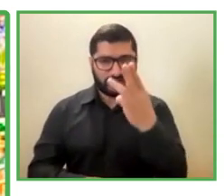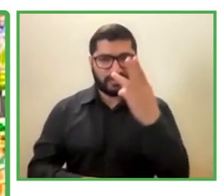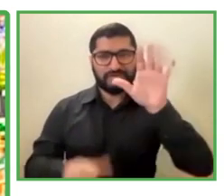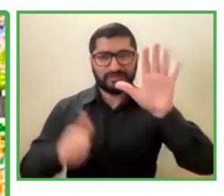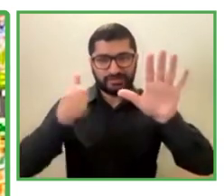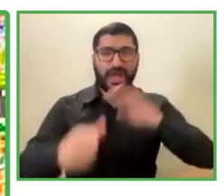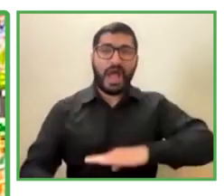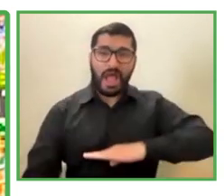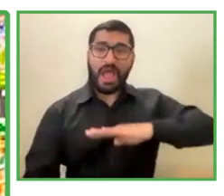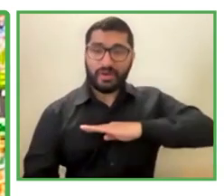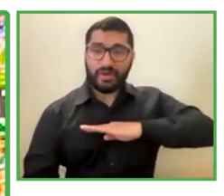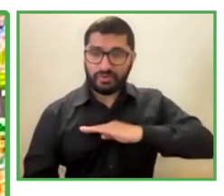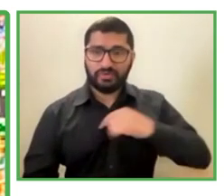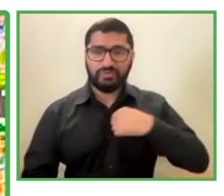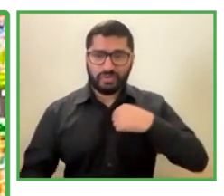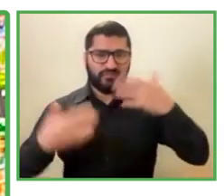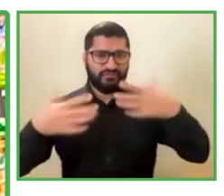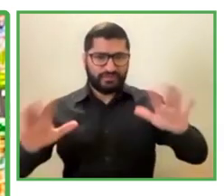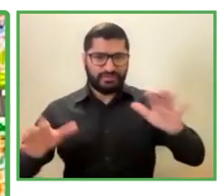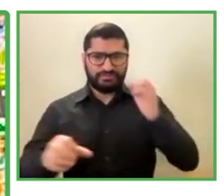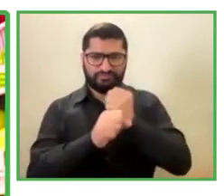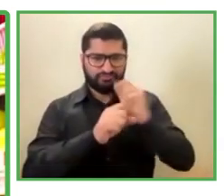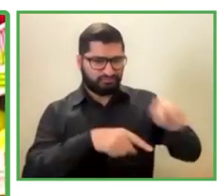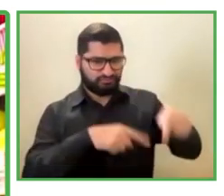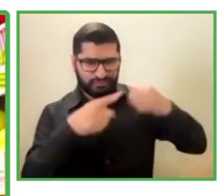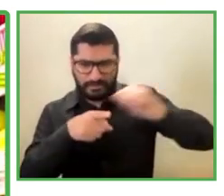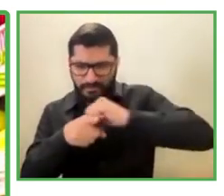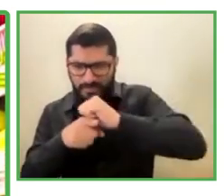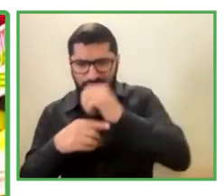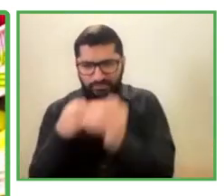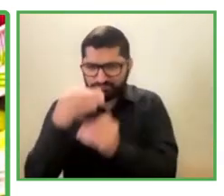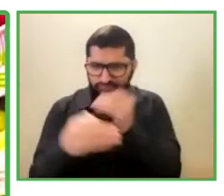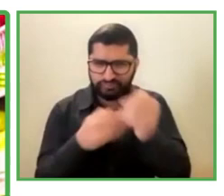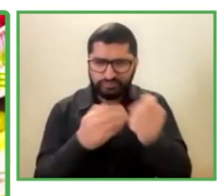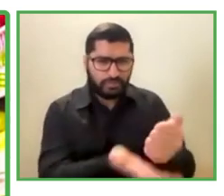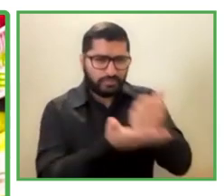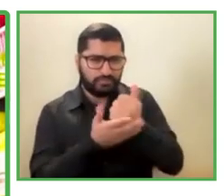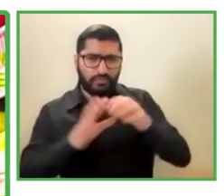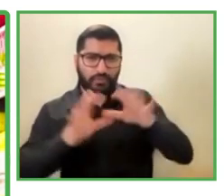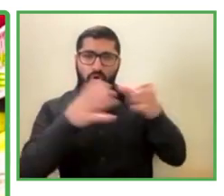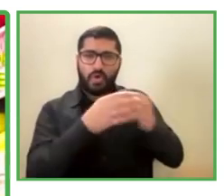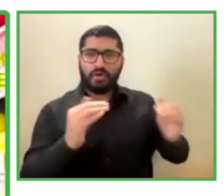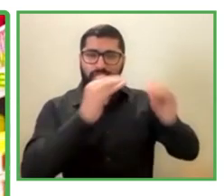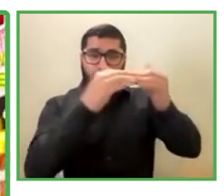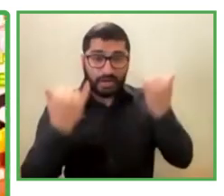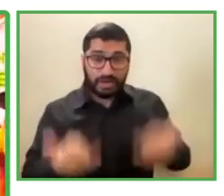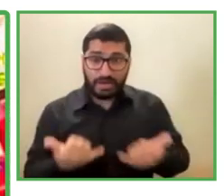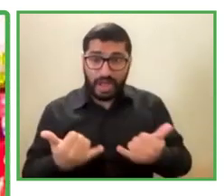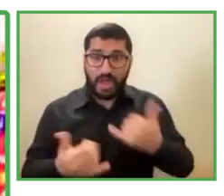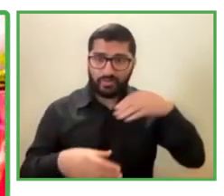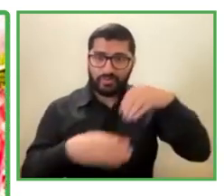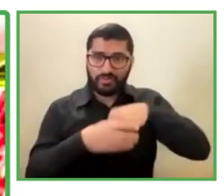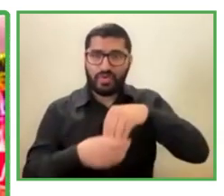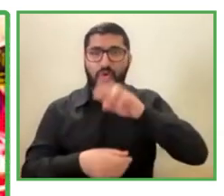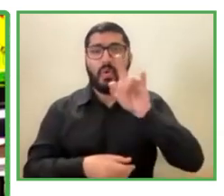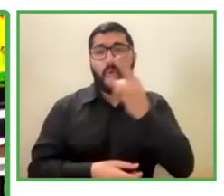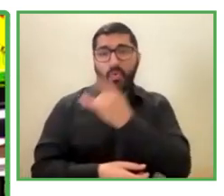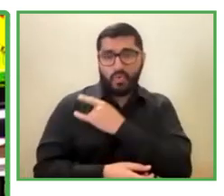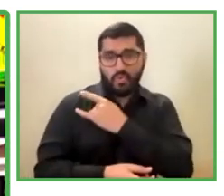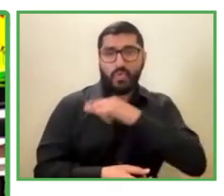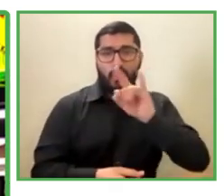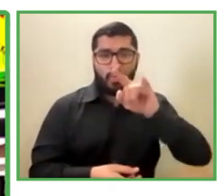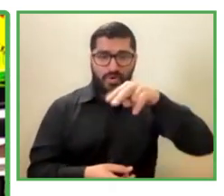my training process, supported by the Descouvreme Foundation in the Manquehue Unimark.